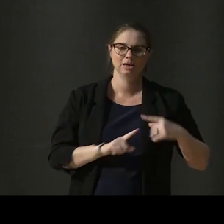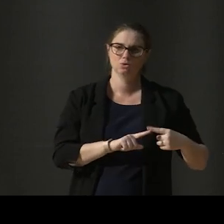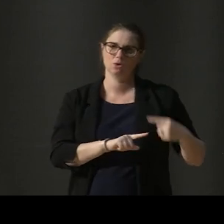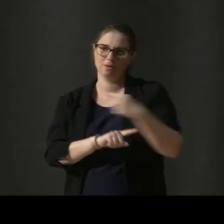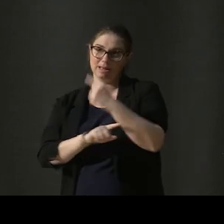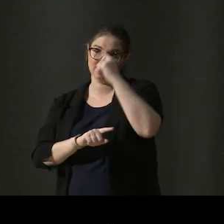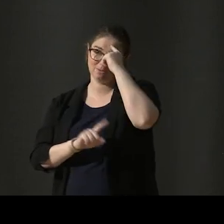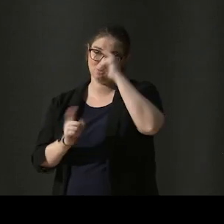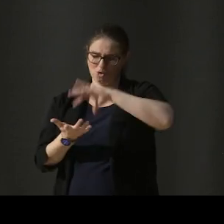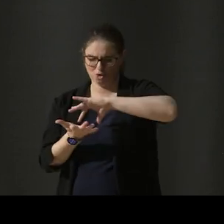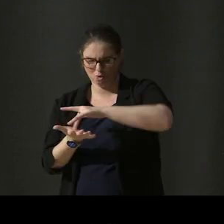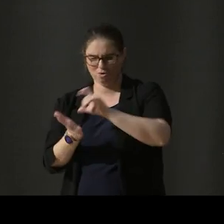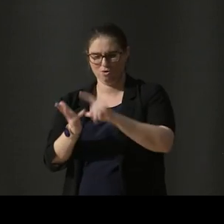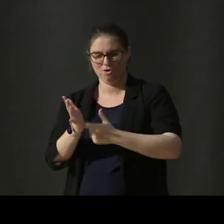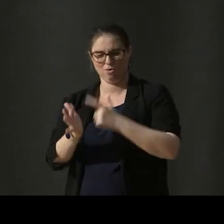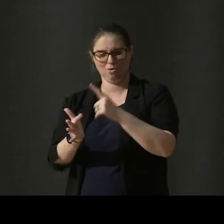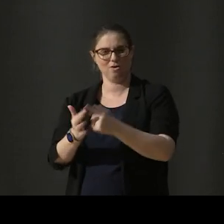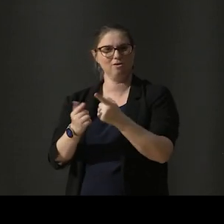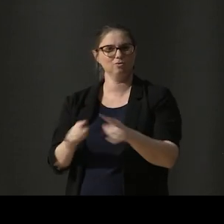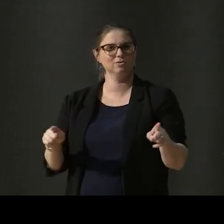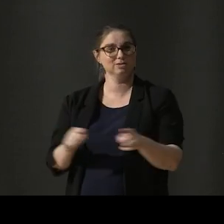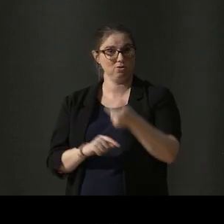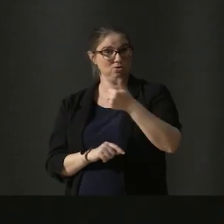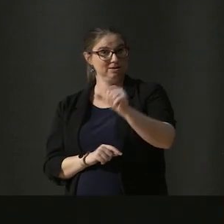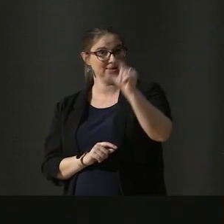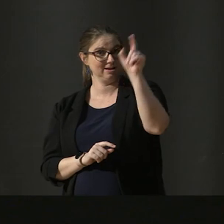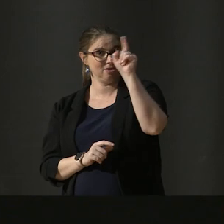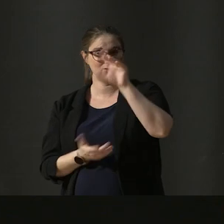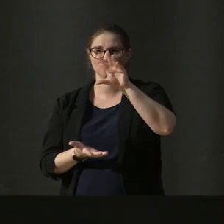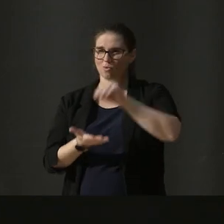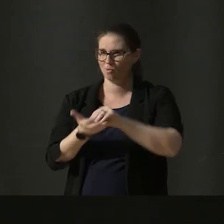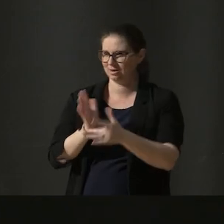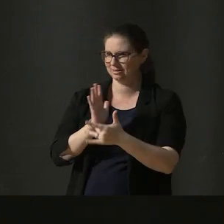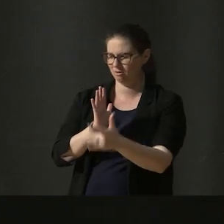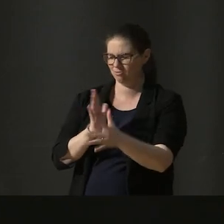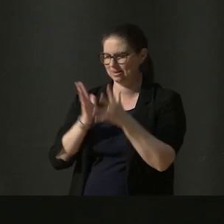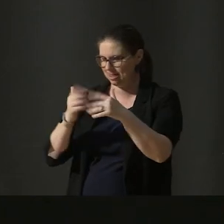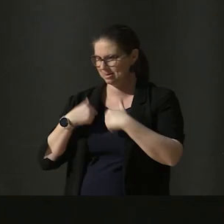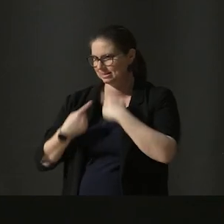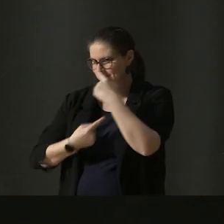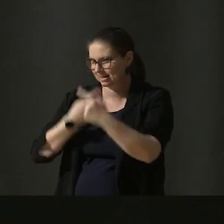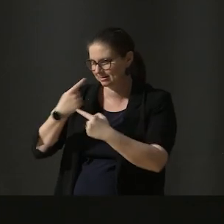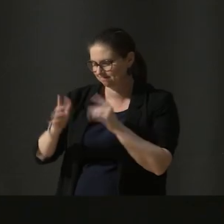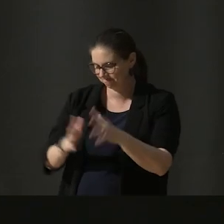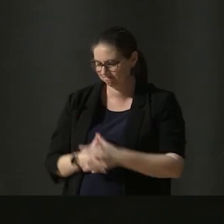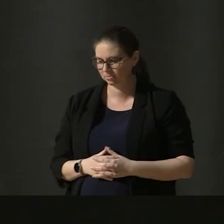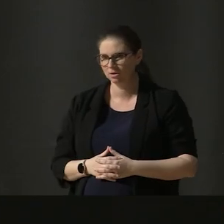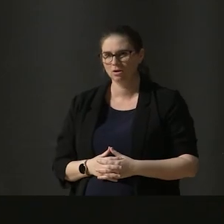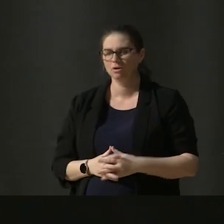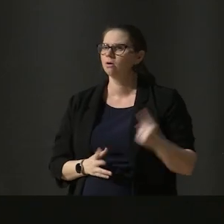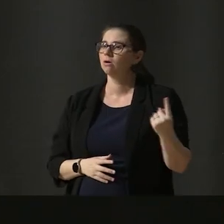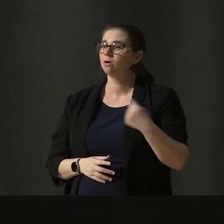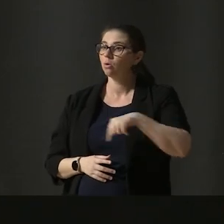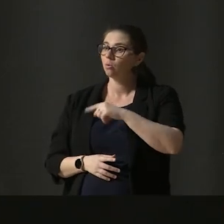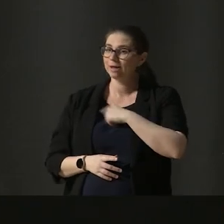of music using current recording technology. Let me explain. We don't measure